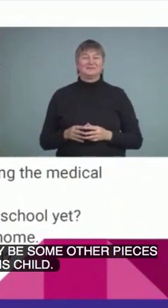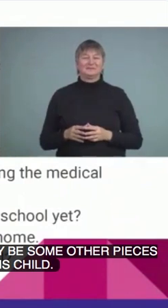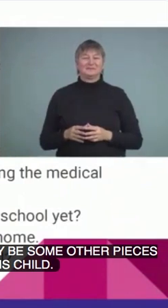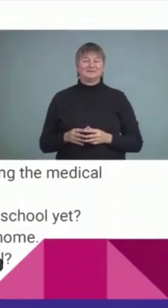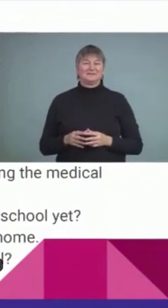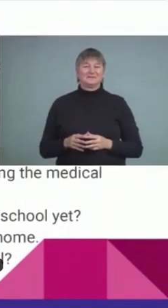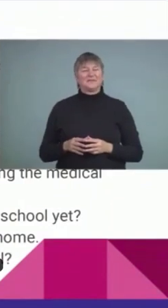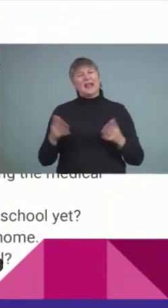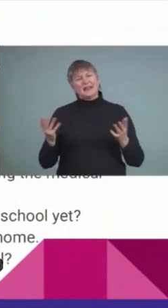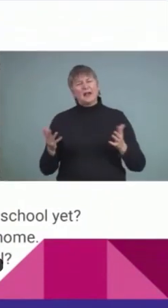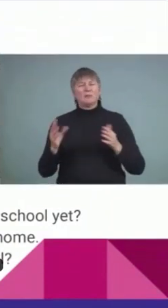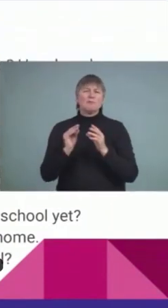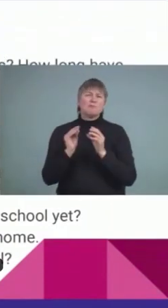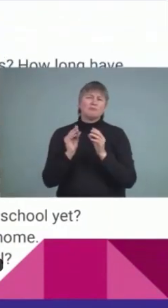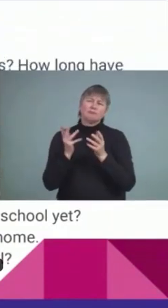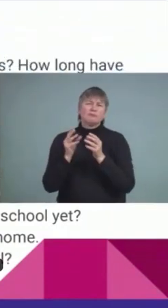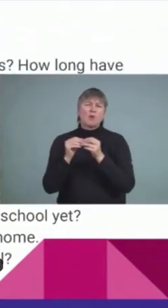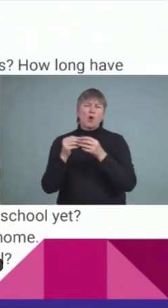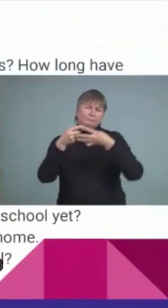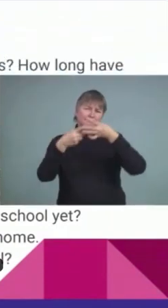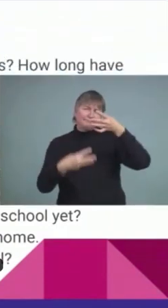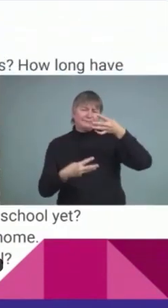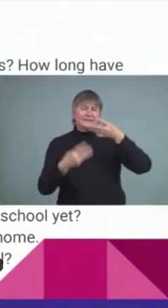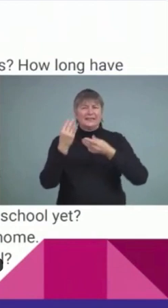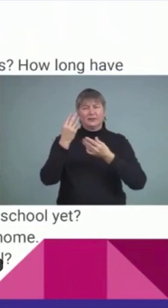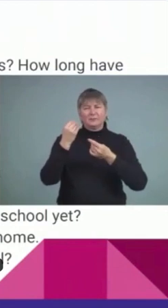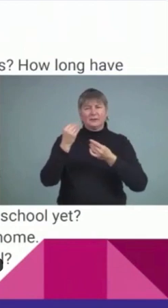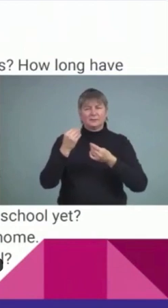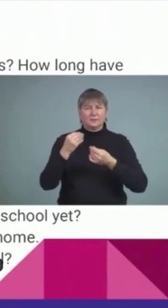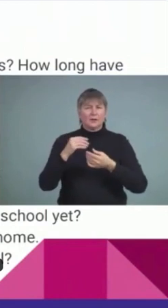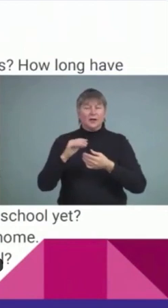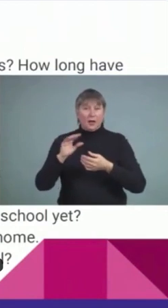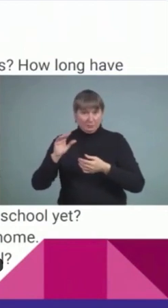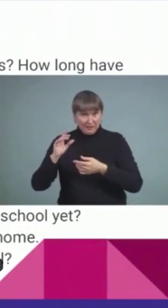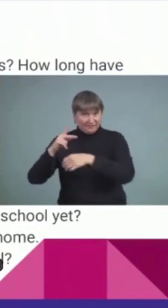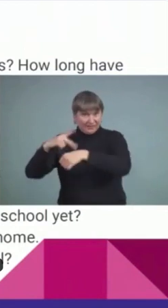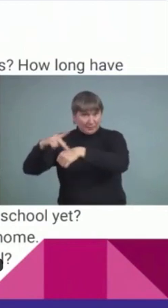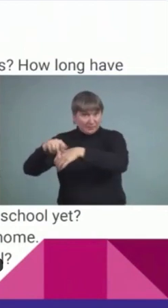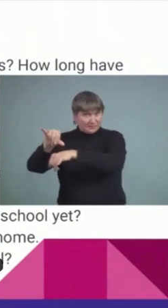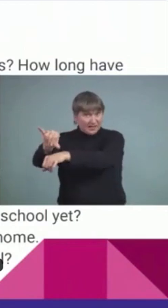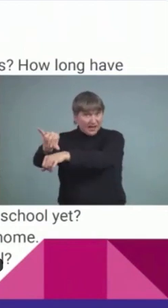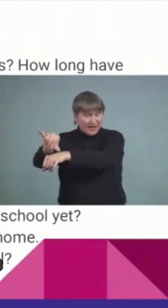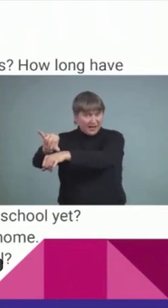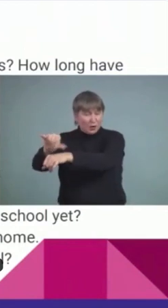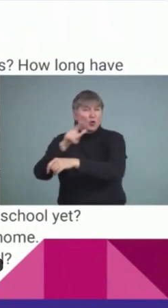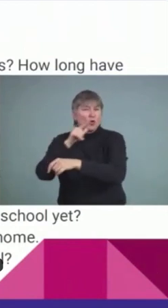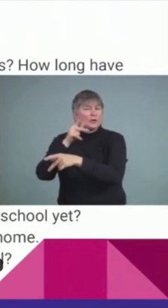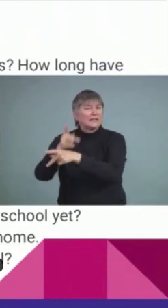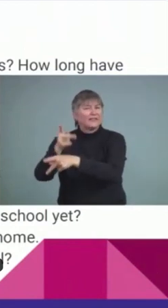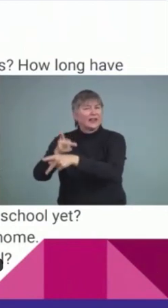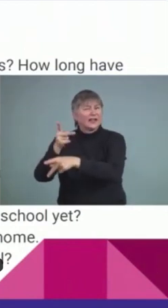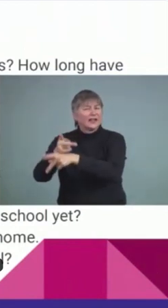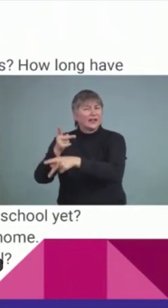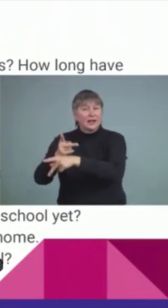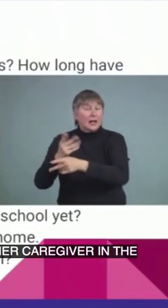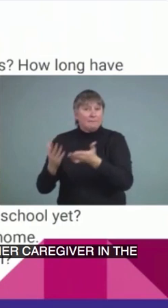just some more information. Who was her caregiver in the Philippines, I think is important. You know, she might just